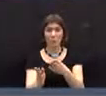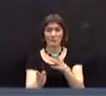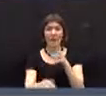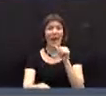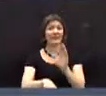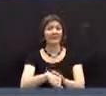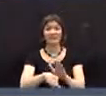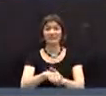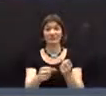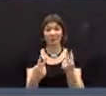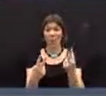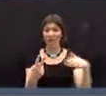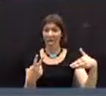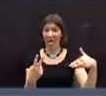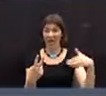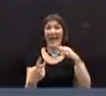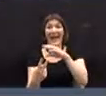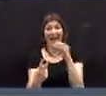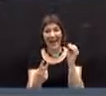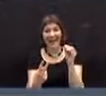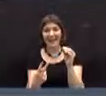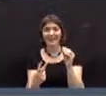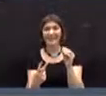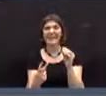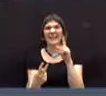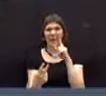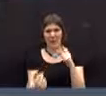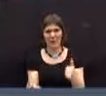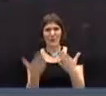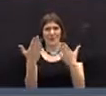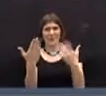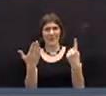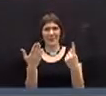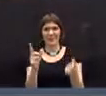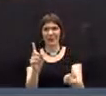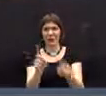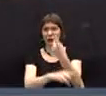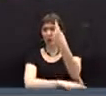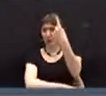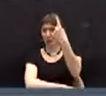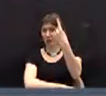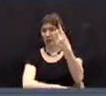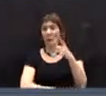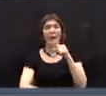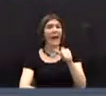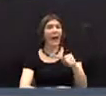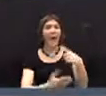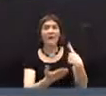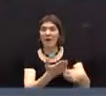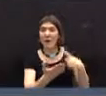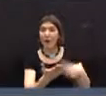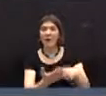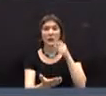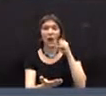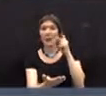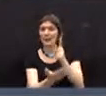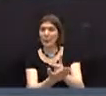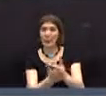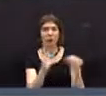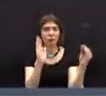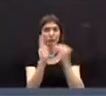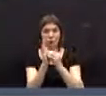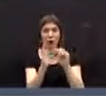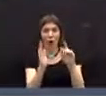warned, and it raises a subject matter which has not been, uh, a part